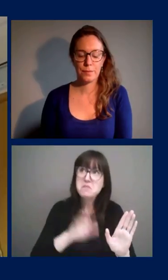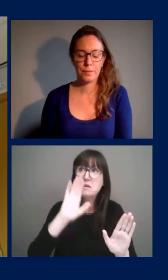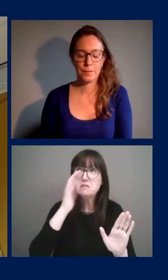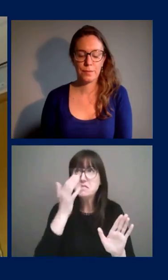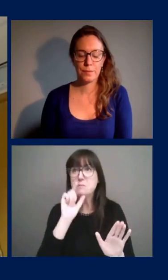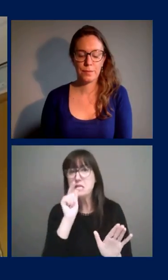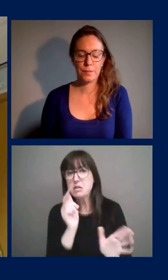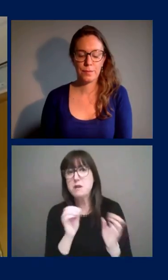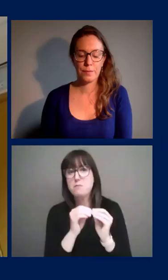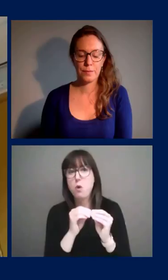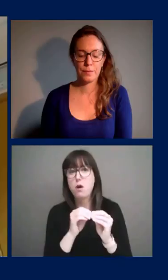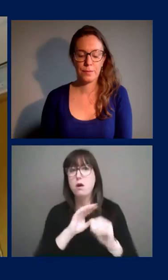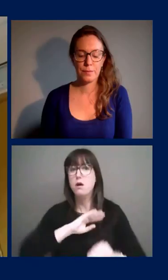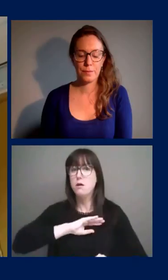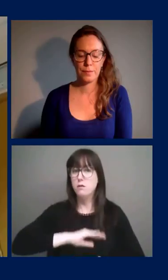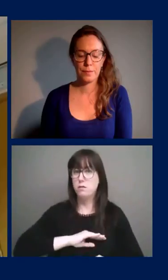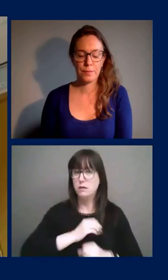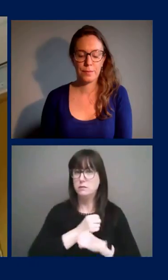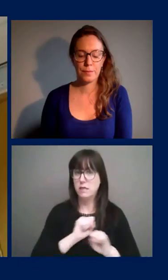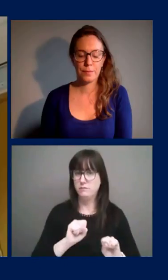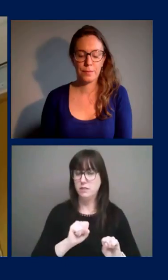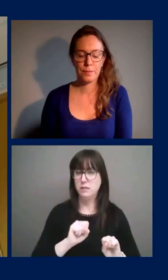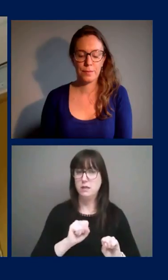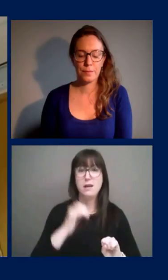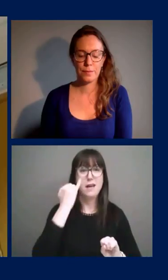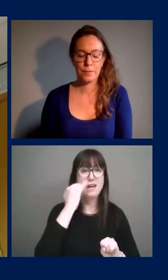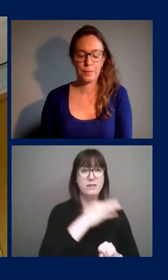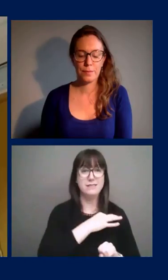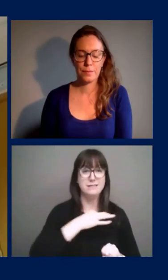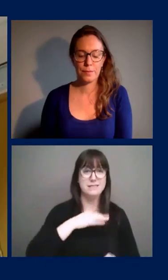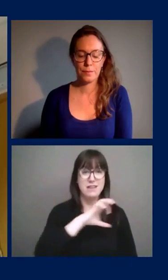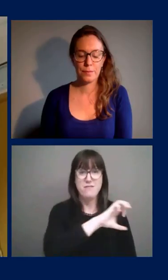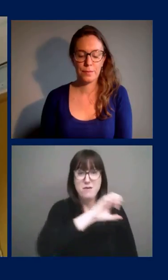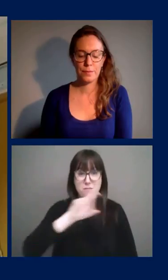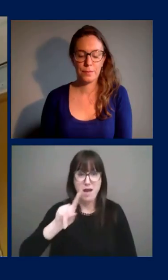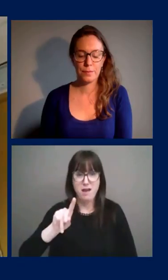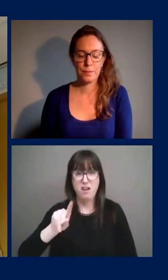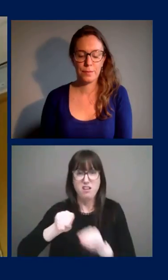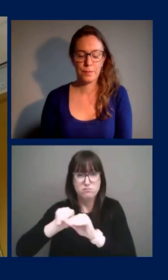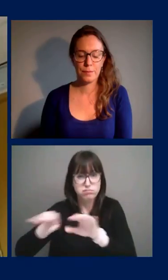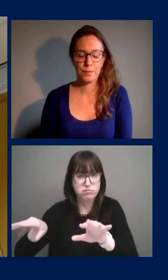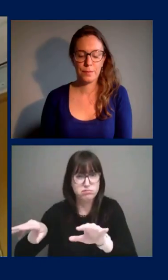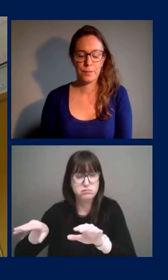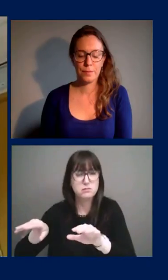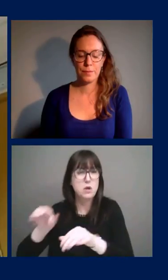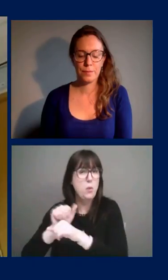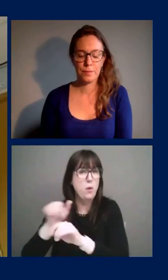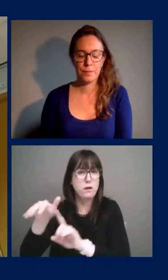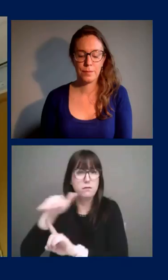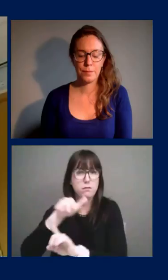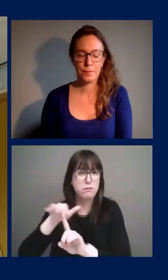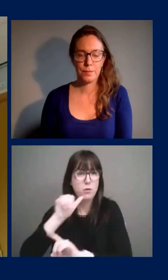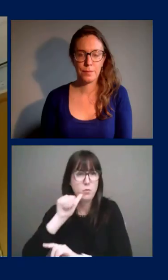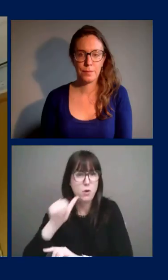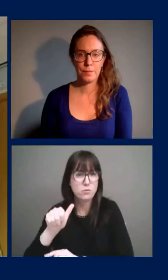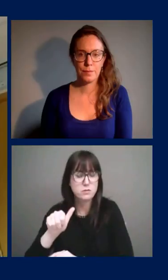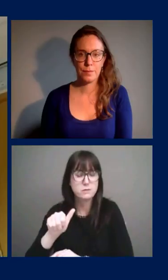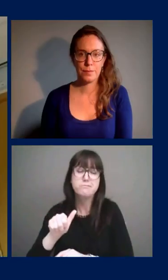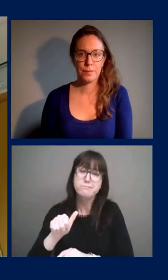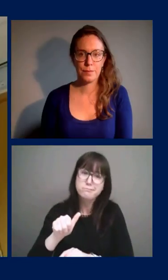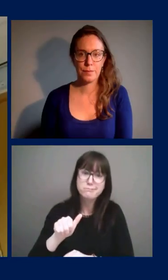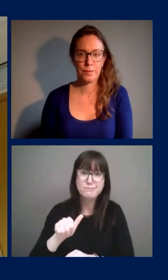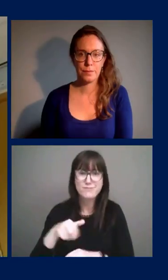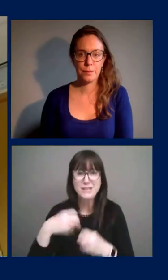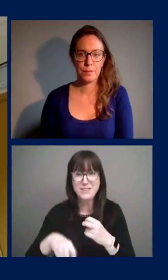security that their employees aren't, uh, going to be infected or pass the infection on, same challenge there. There, there is no